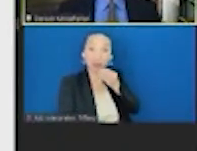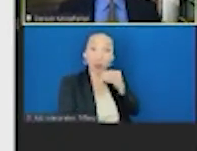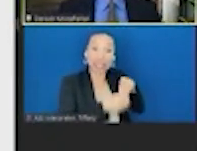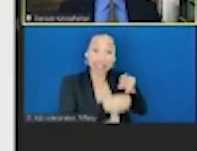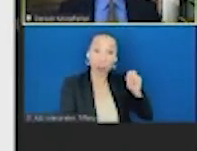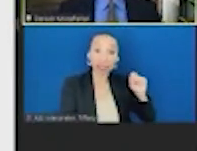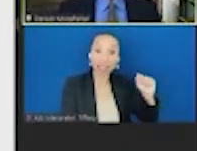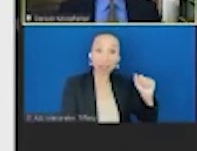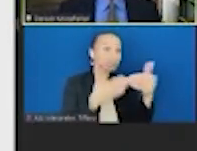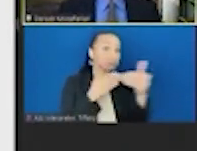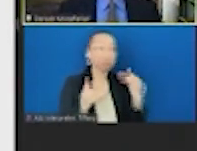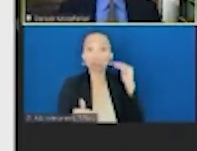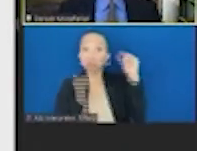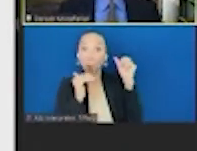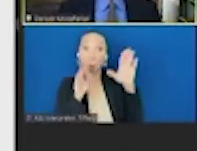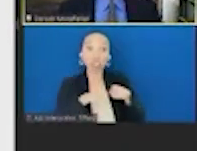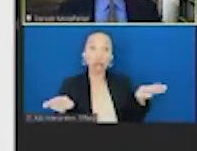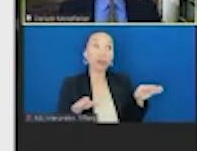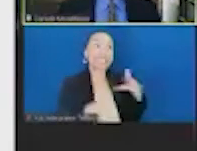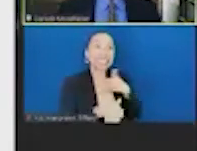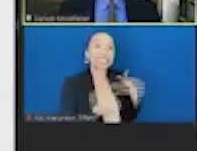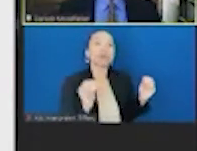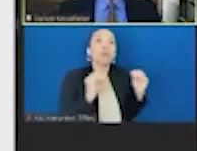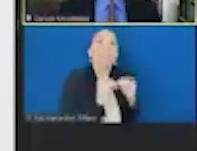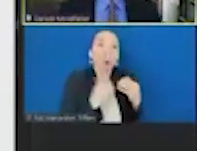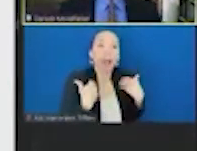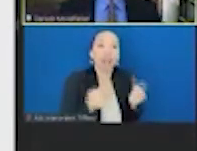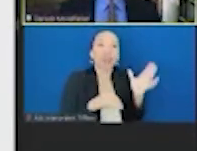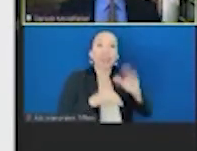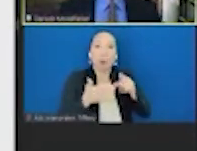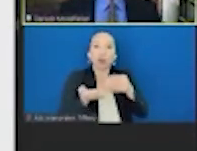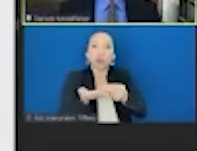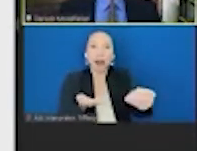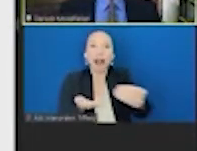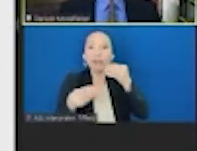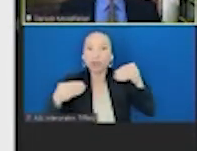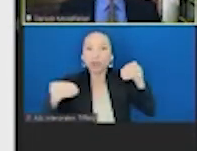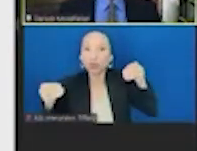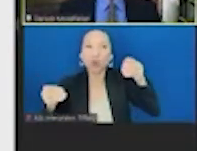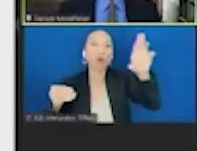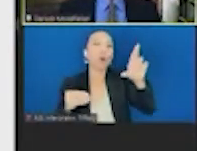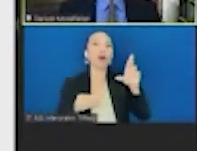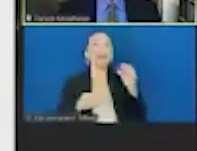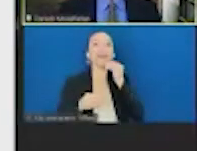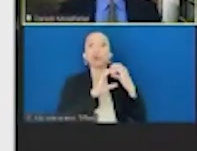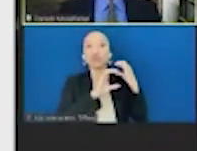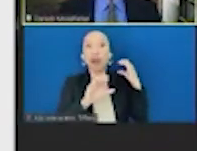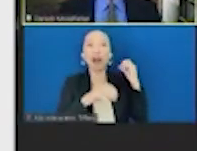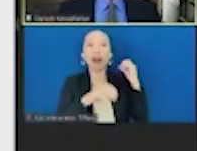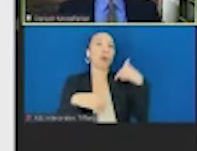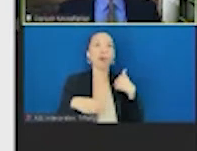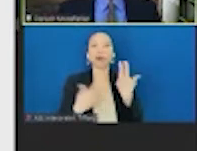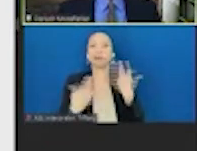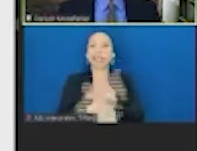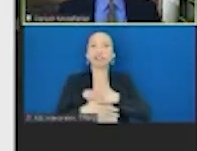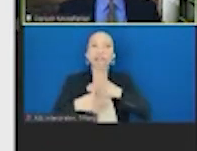the school meal is actually healthier than the average food purchased in grocery stores or restaurants or work sites or food trucks or entertainment venues or anywhere else